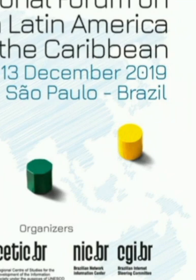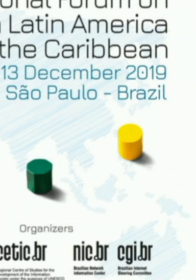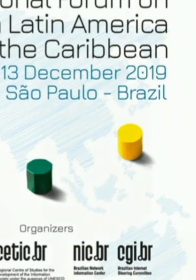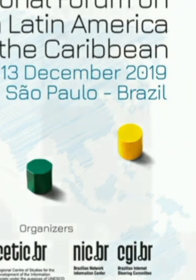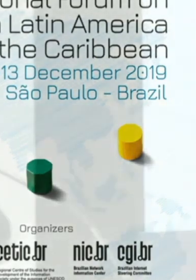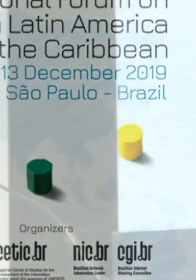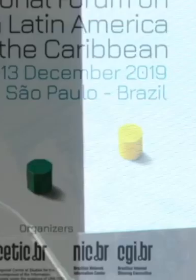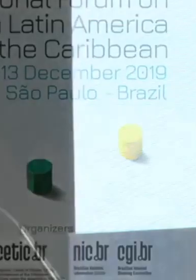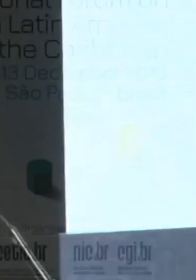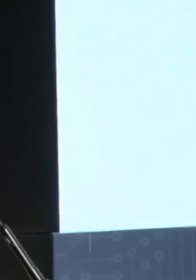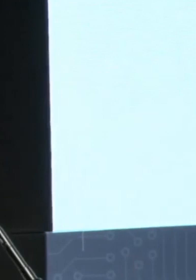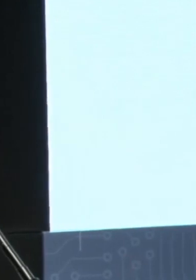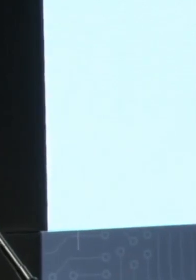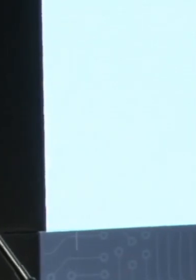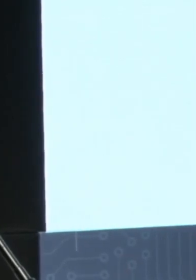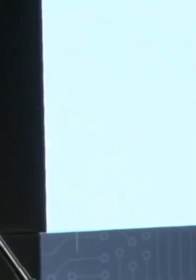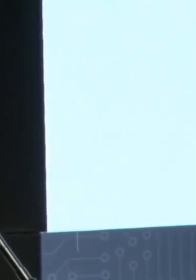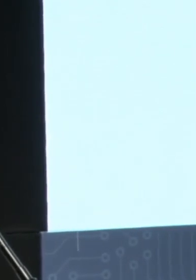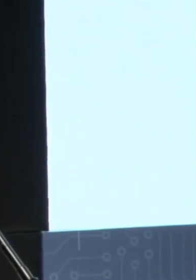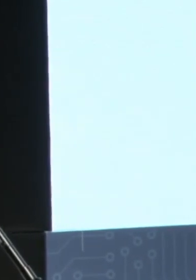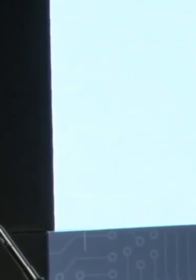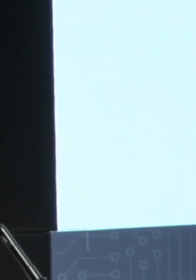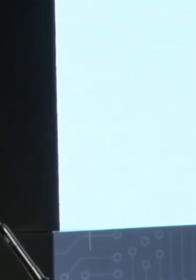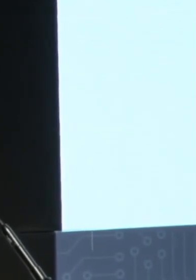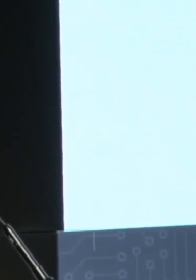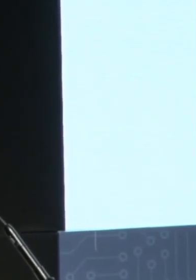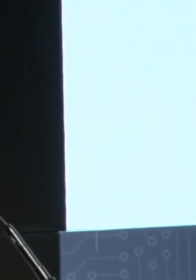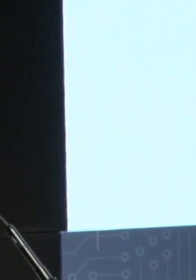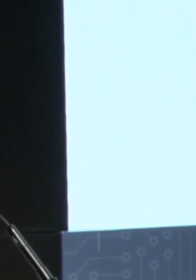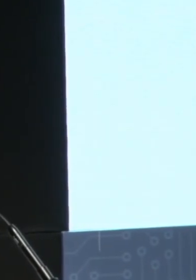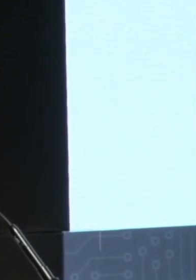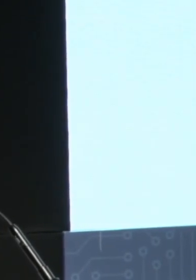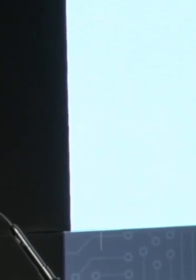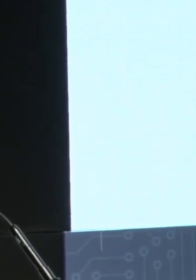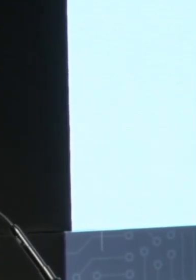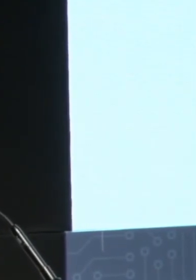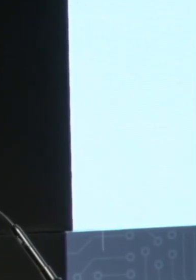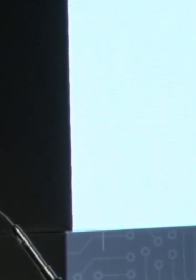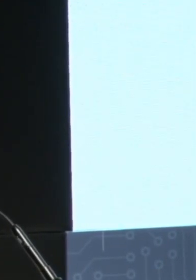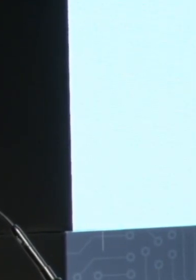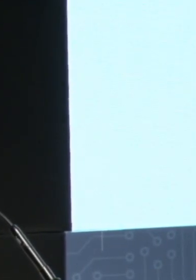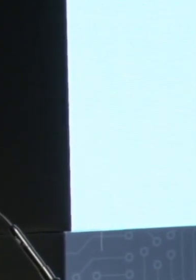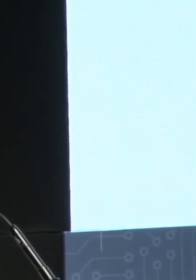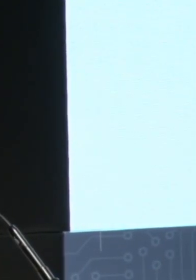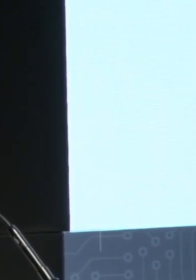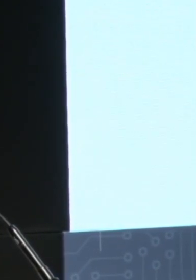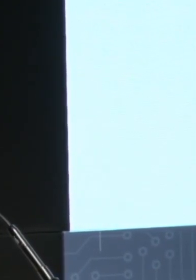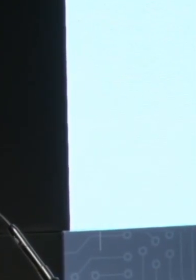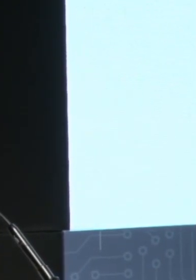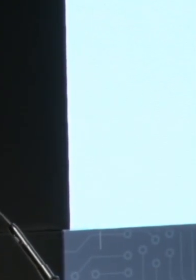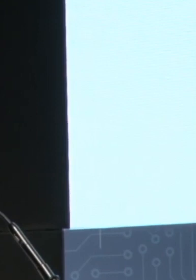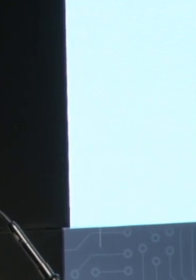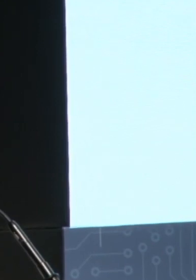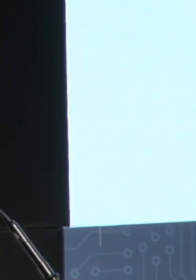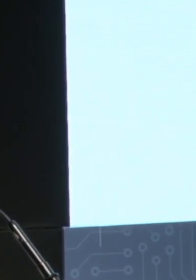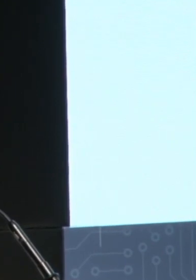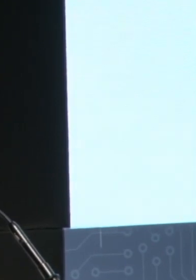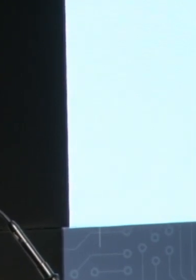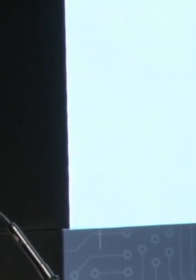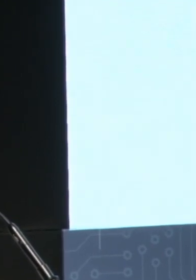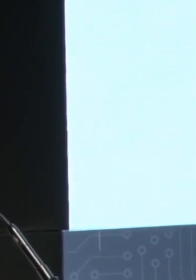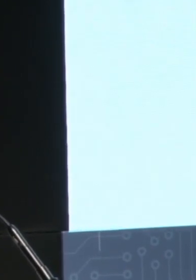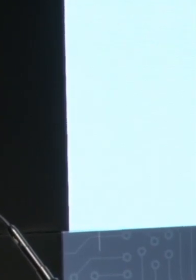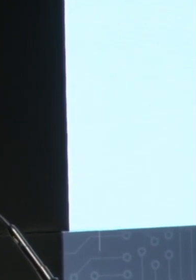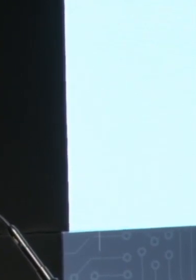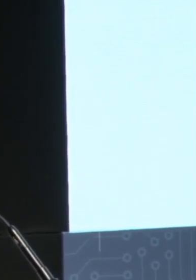Hello, everyone. I hope you all have enjoyed some wonderful, strong Brazilian coffee and are ready for the